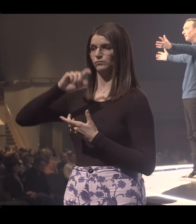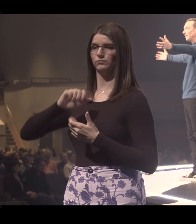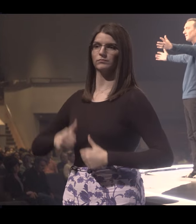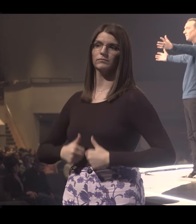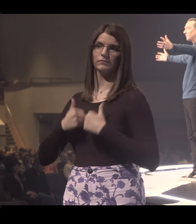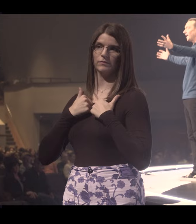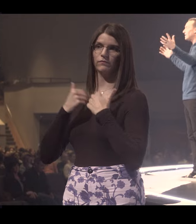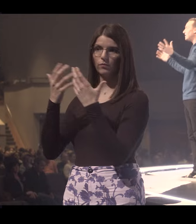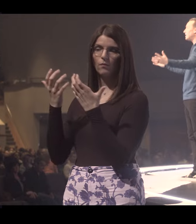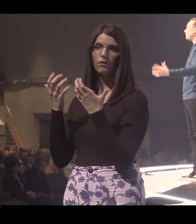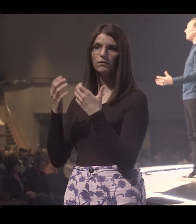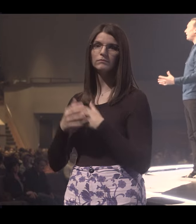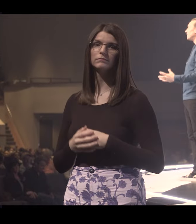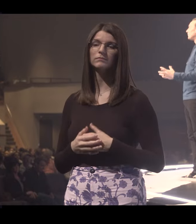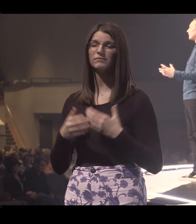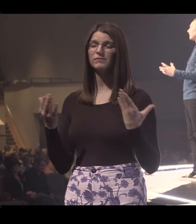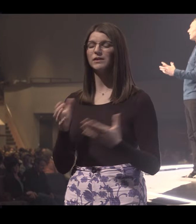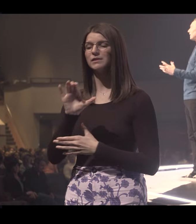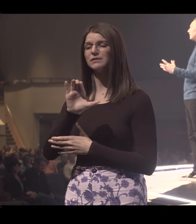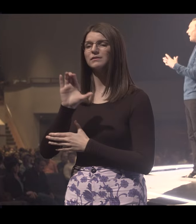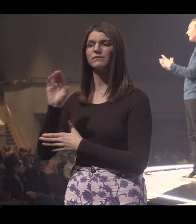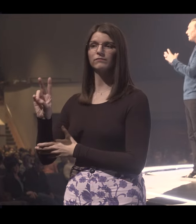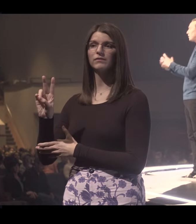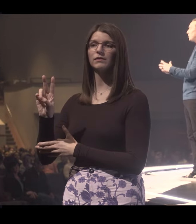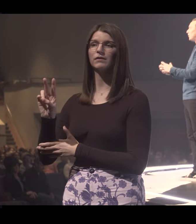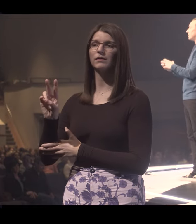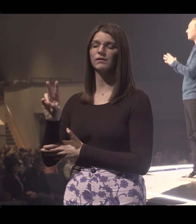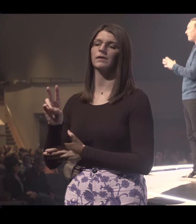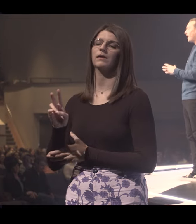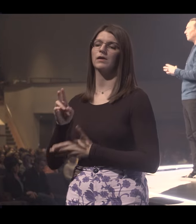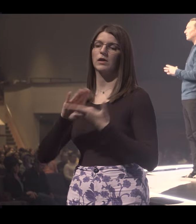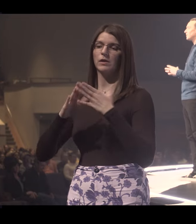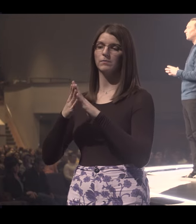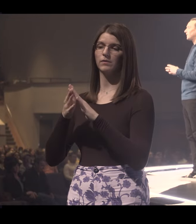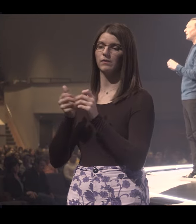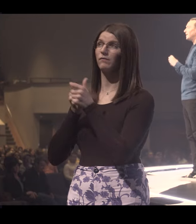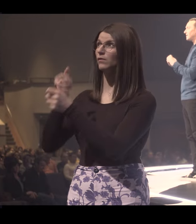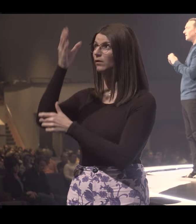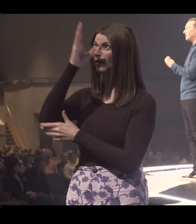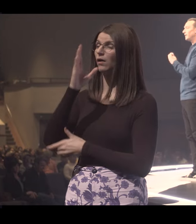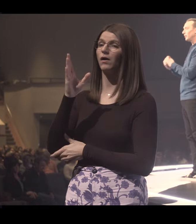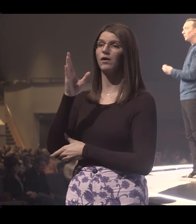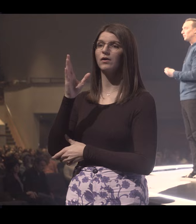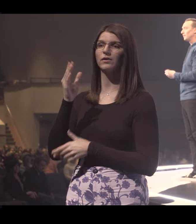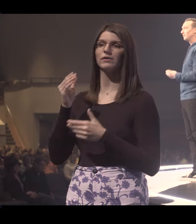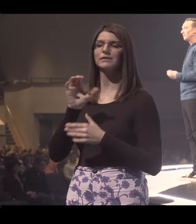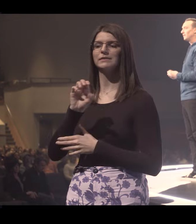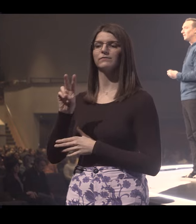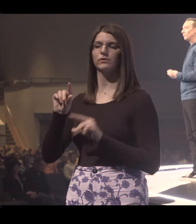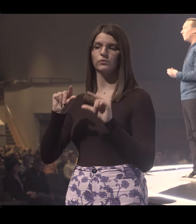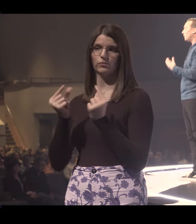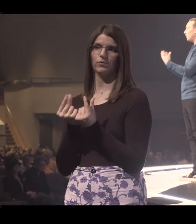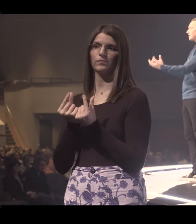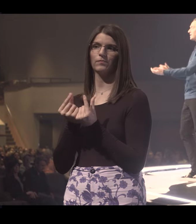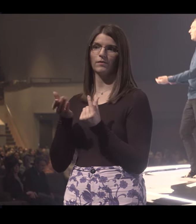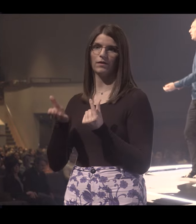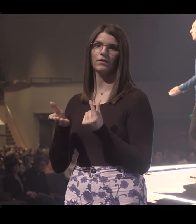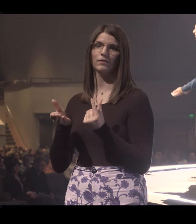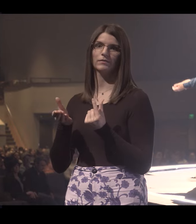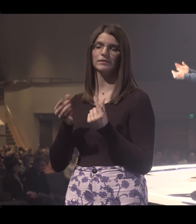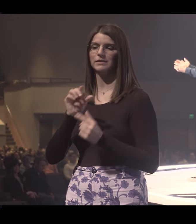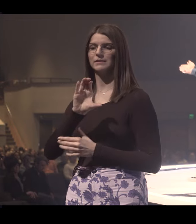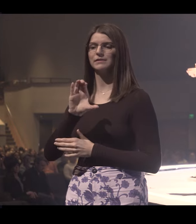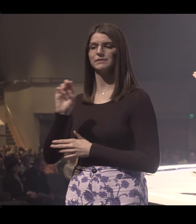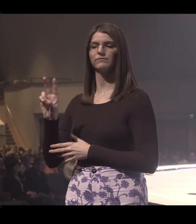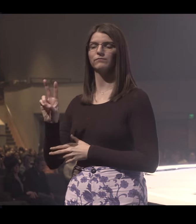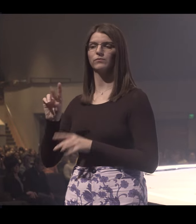the life you want to live. And at CCV, godly community is found in a CCV group. What we